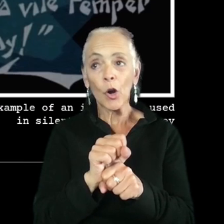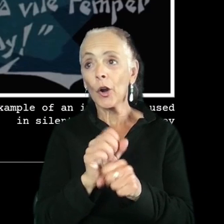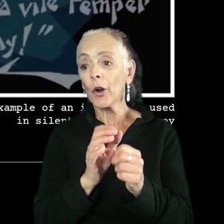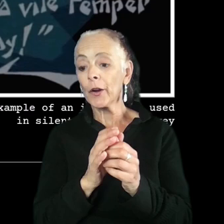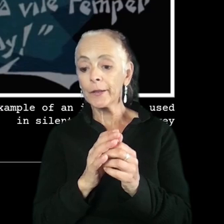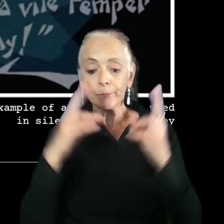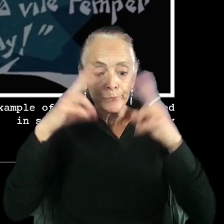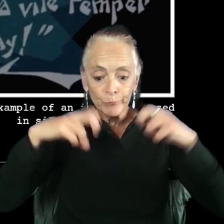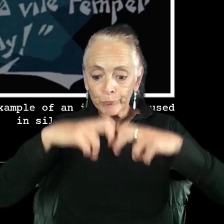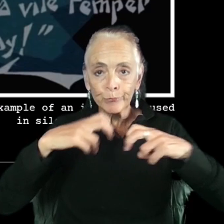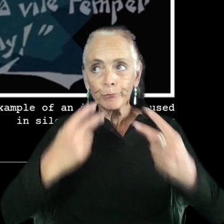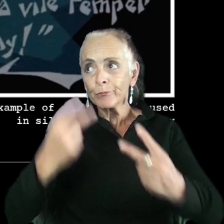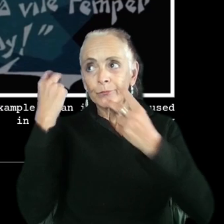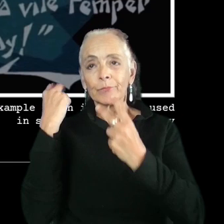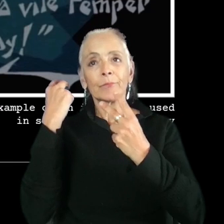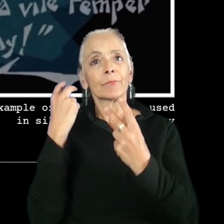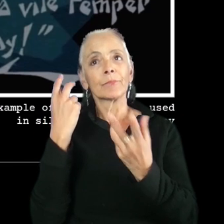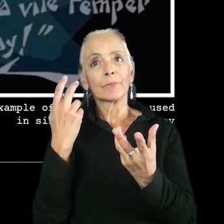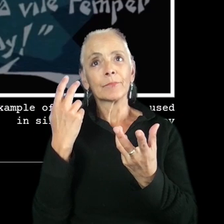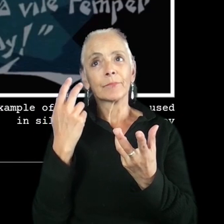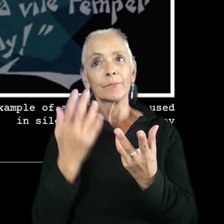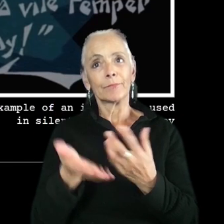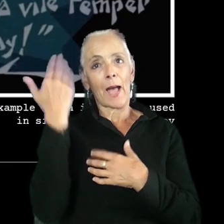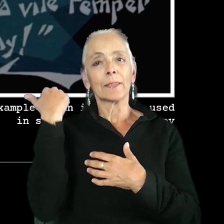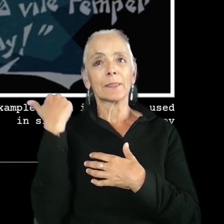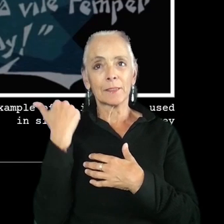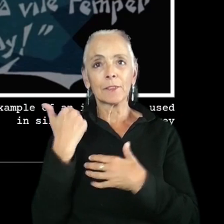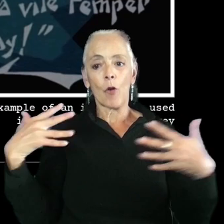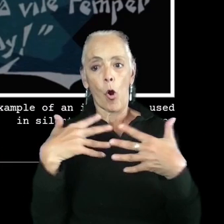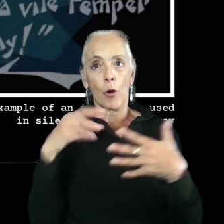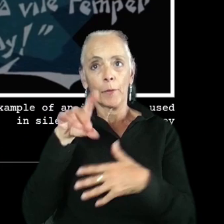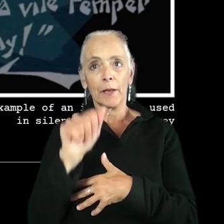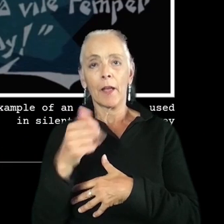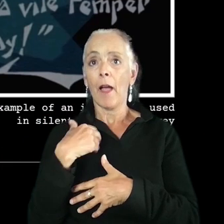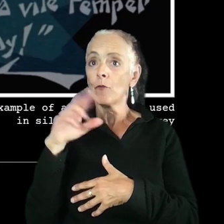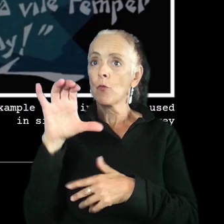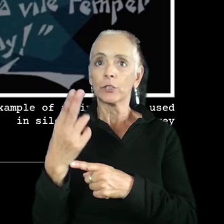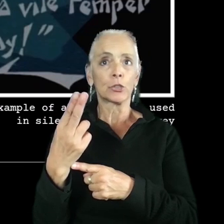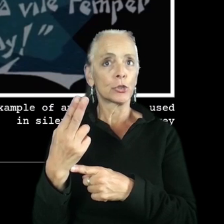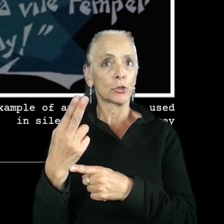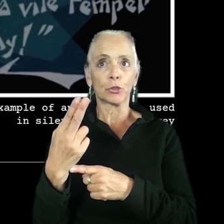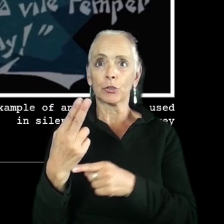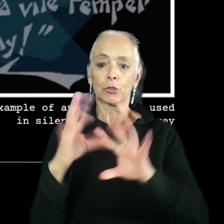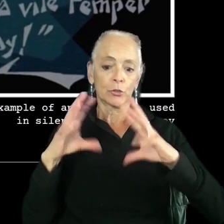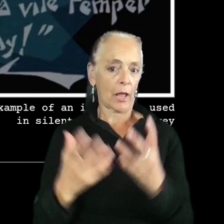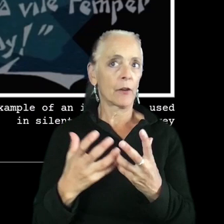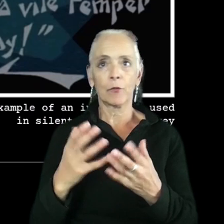the past of horror media because there is a very, very, very rich database of movies,